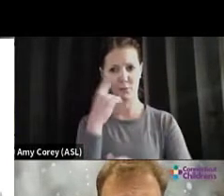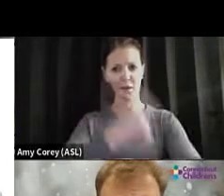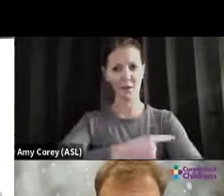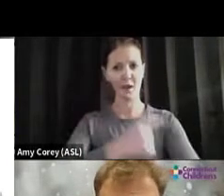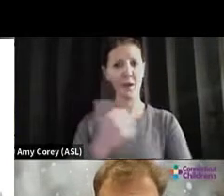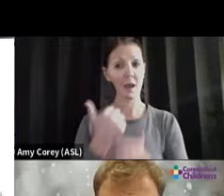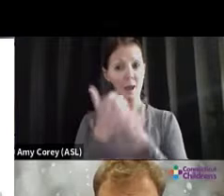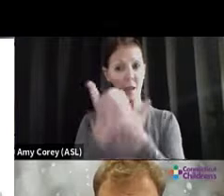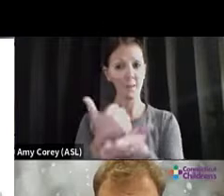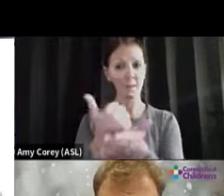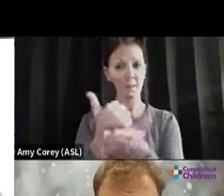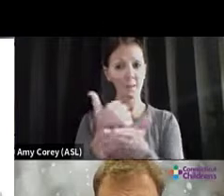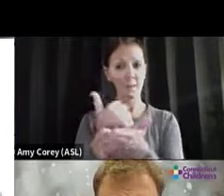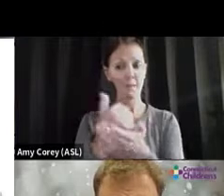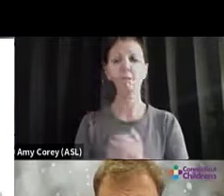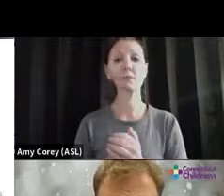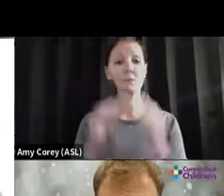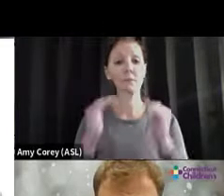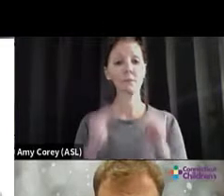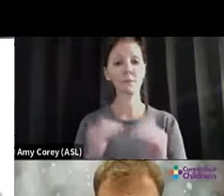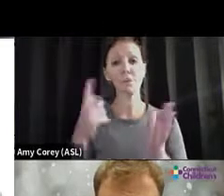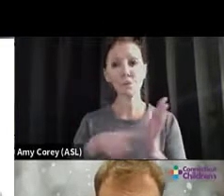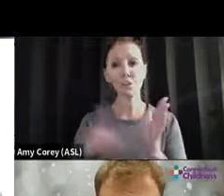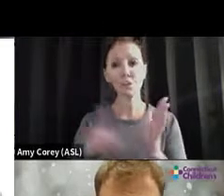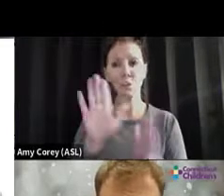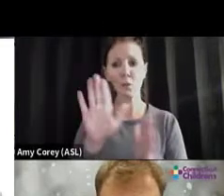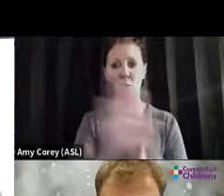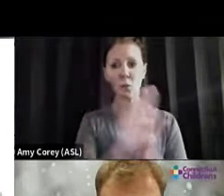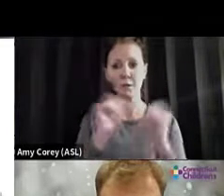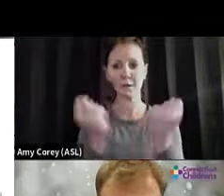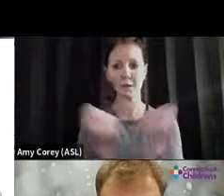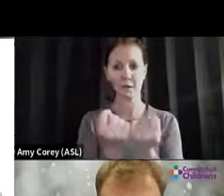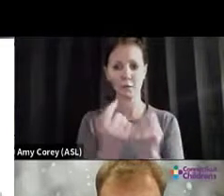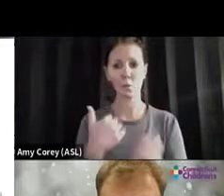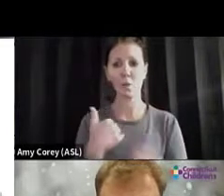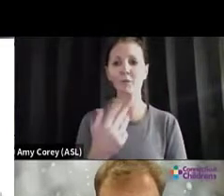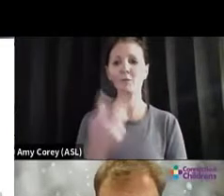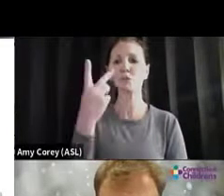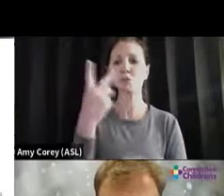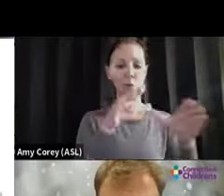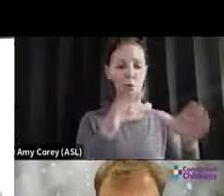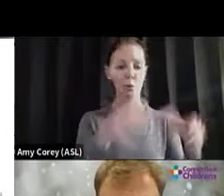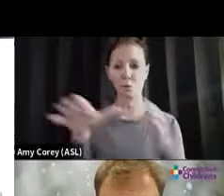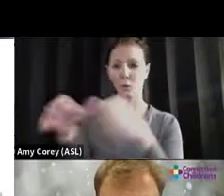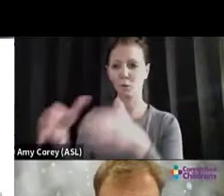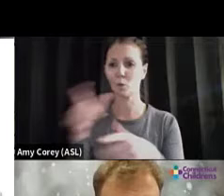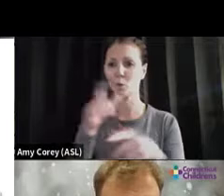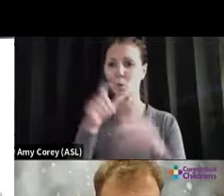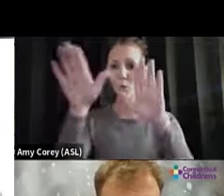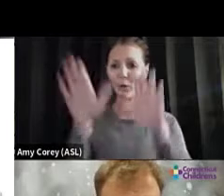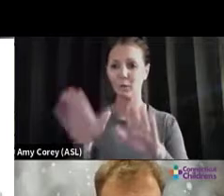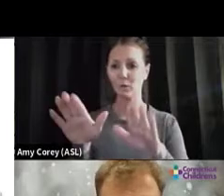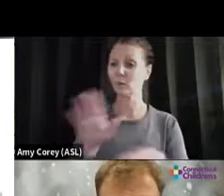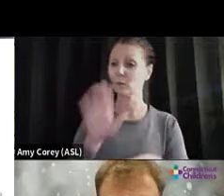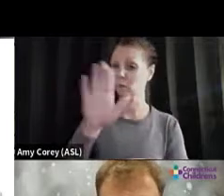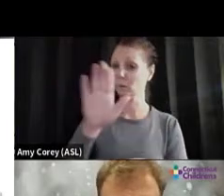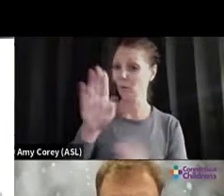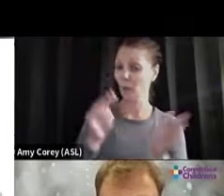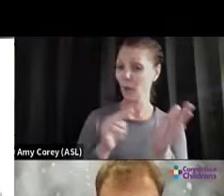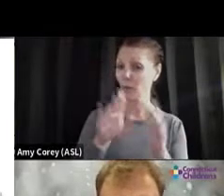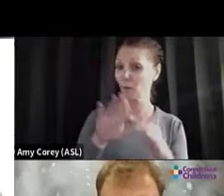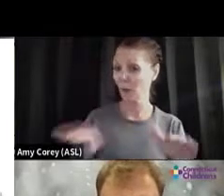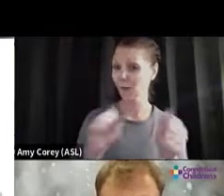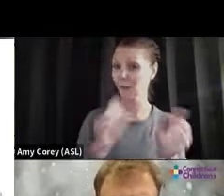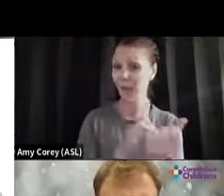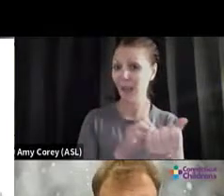ultimately, check in with your team. You have two sets of people who are wonderful. You have your health care providers, like your child's pediatrician